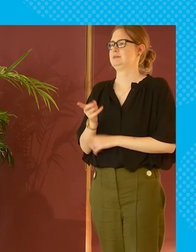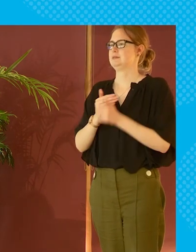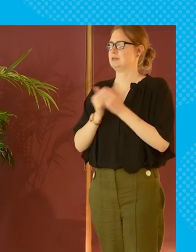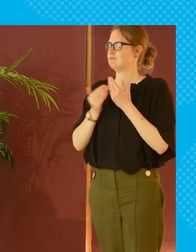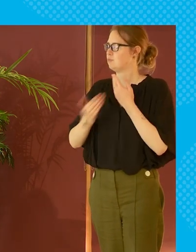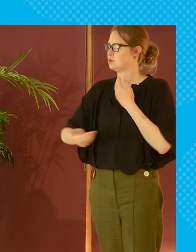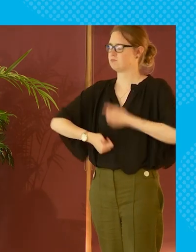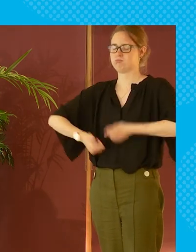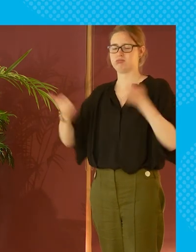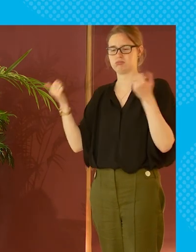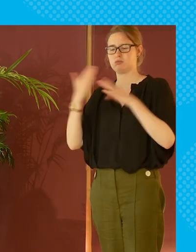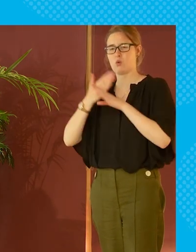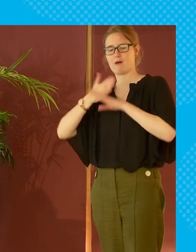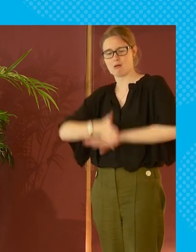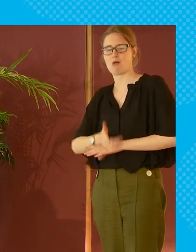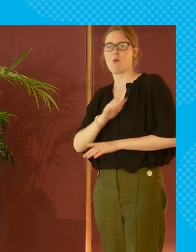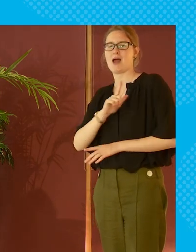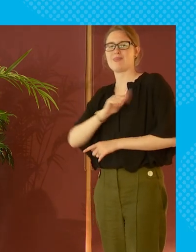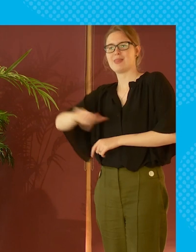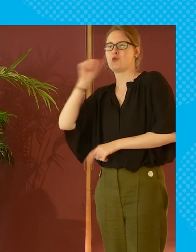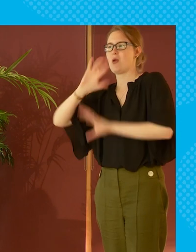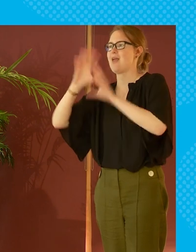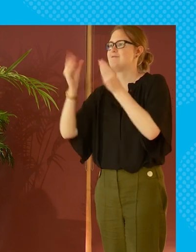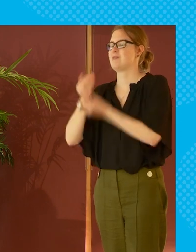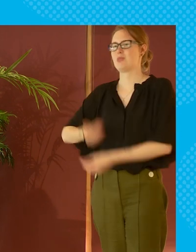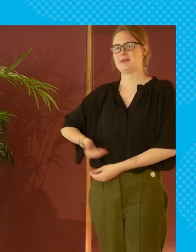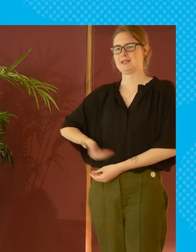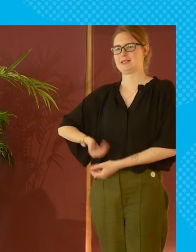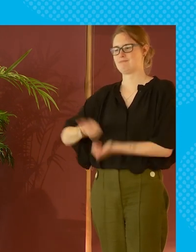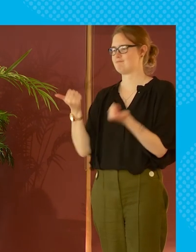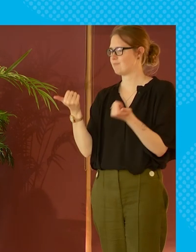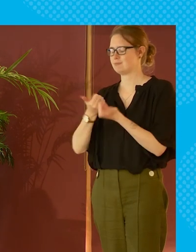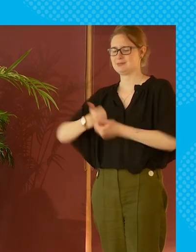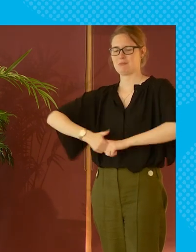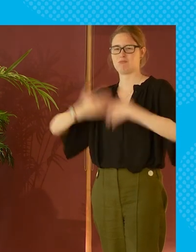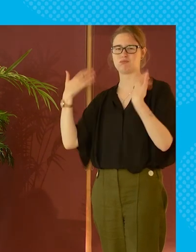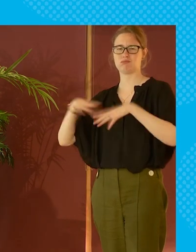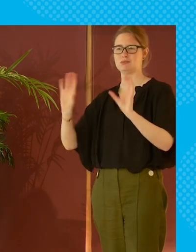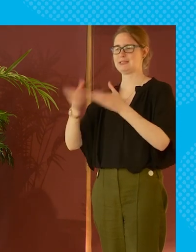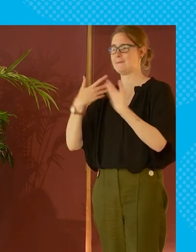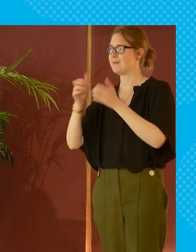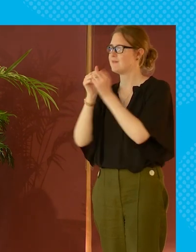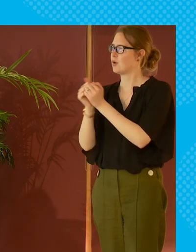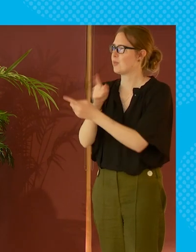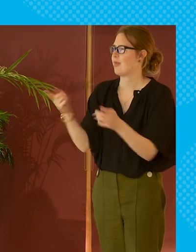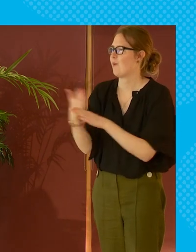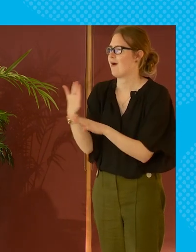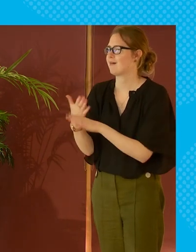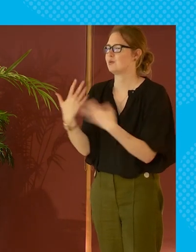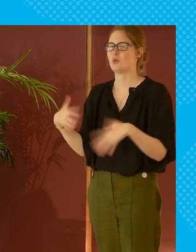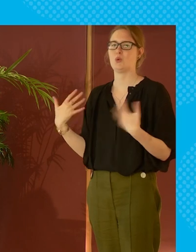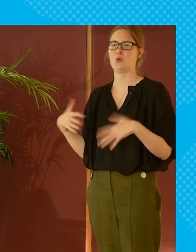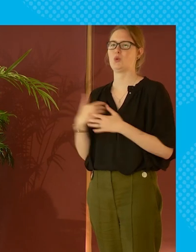was the most tremendous workforce because they knew everything about that business they were an amazing team and they were valued